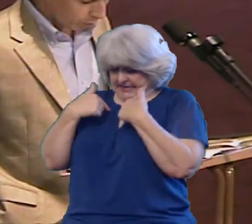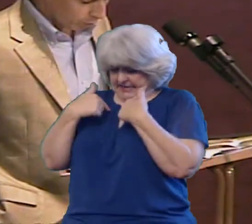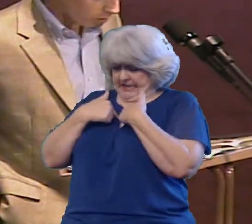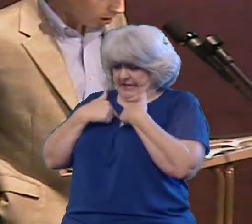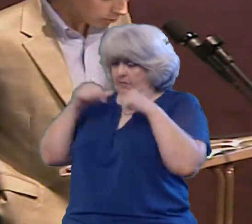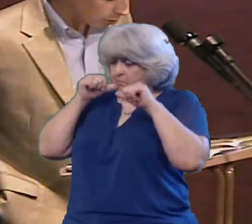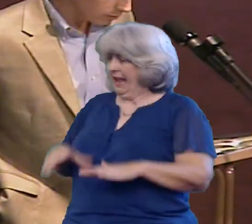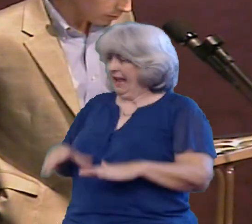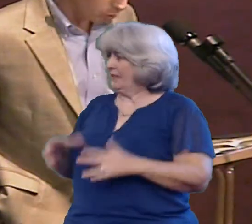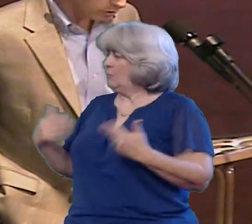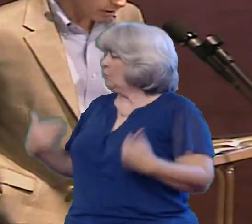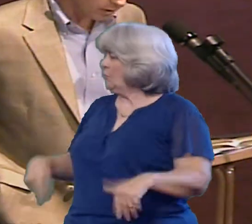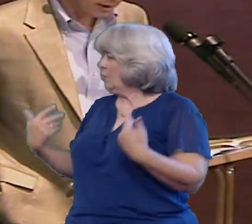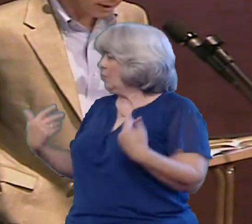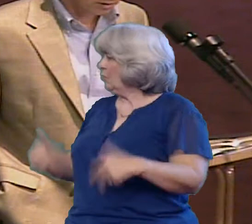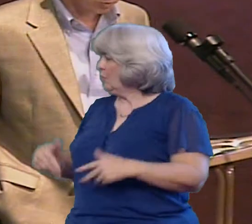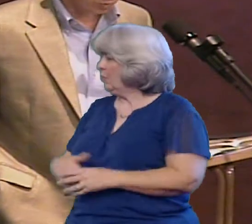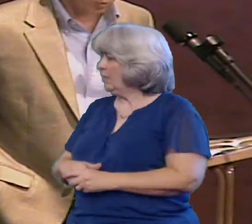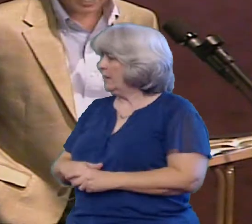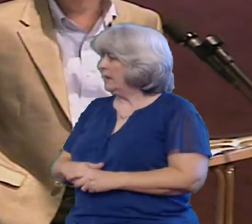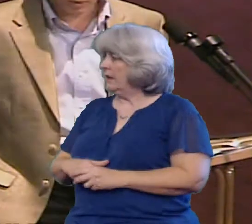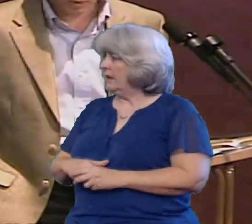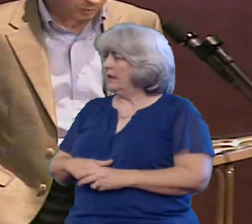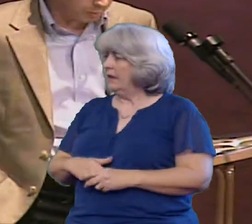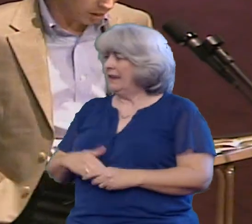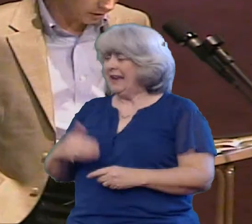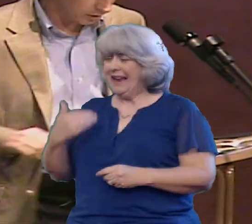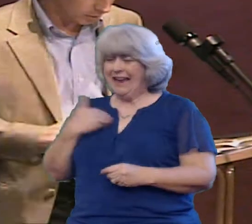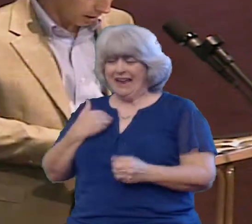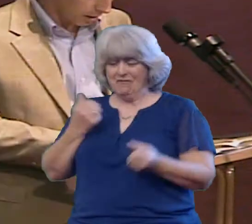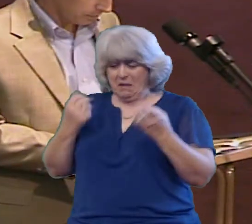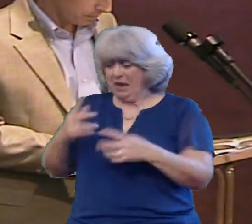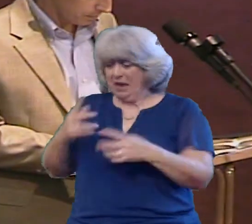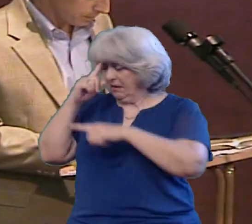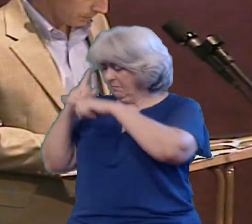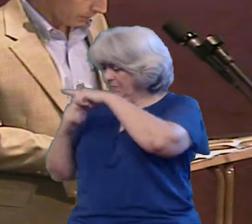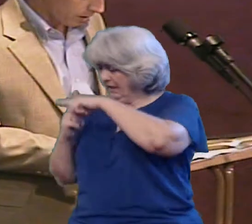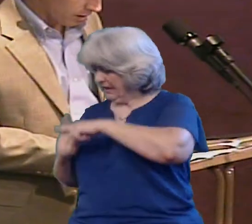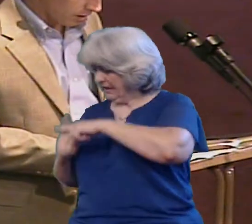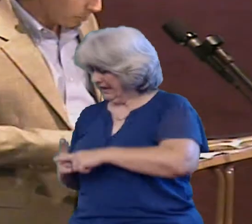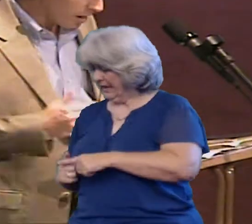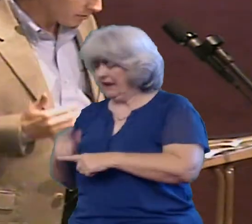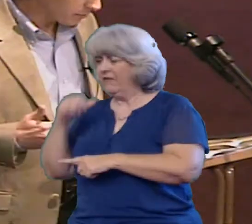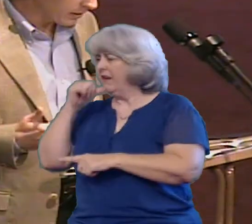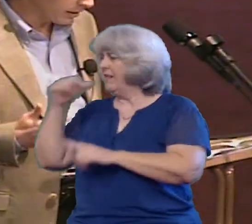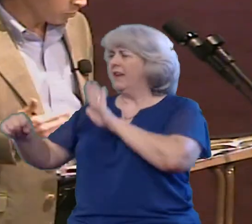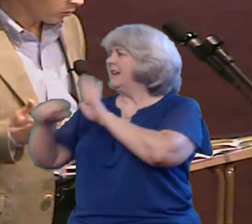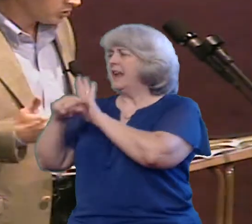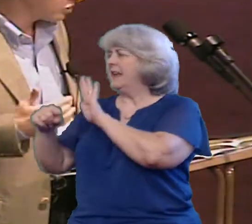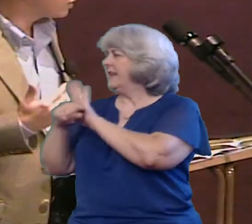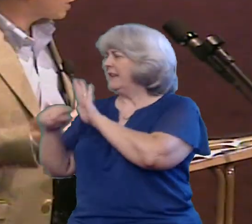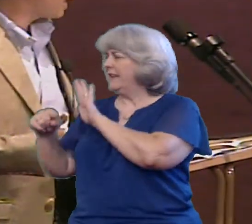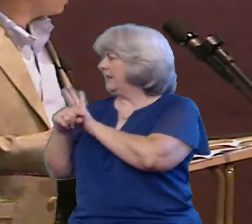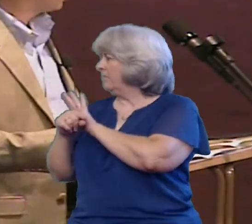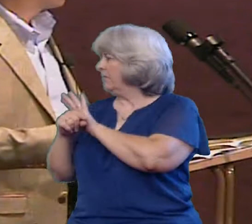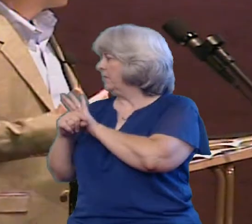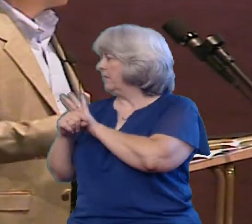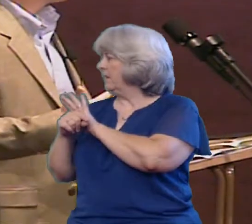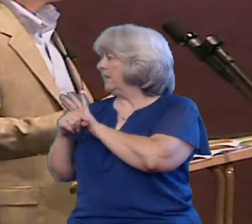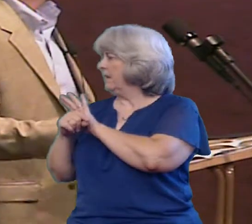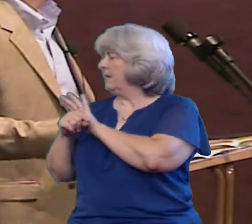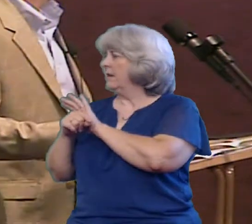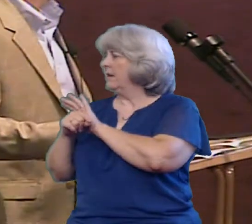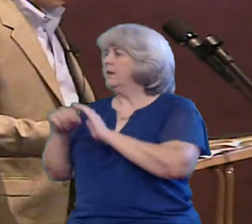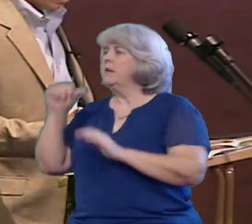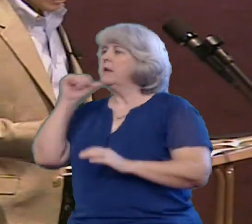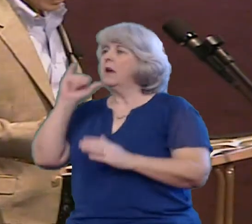We don't also need to focus on the negative when we have so much to be positive about See positive thinking is more than just a tagline or something